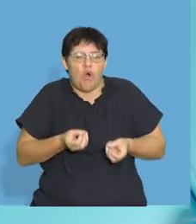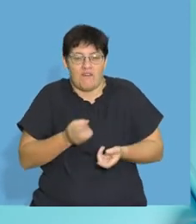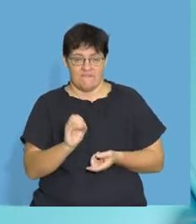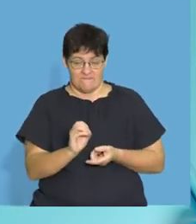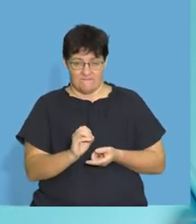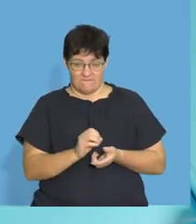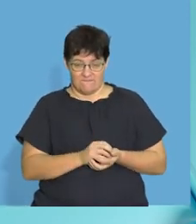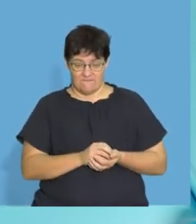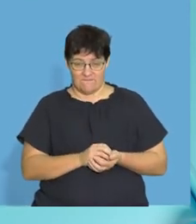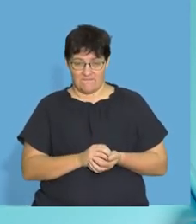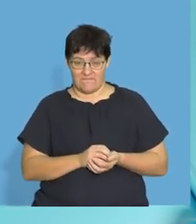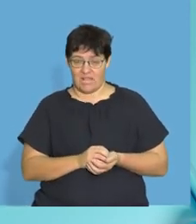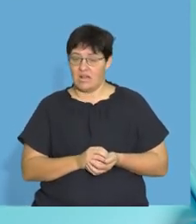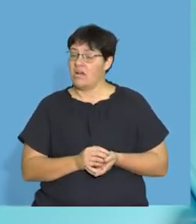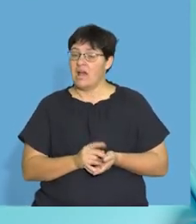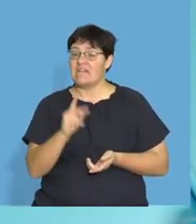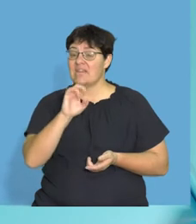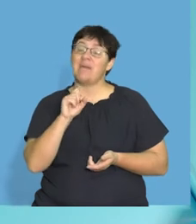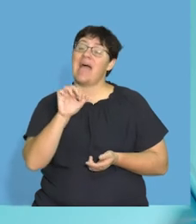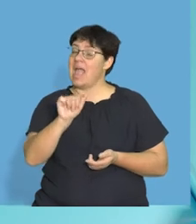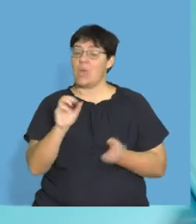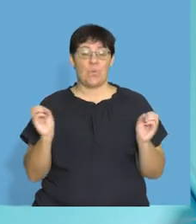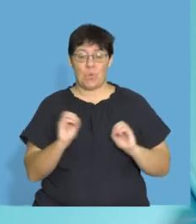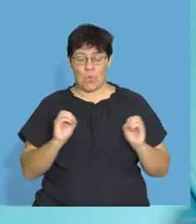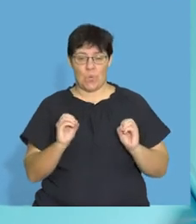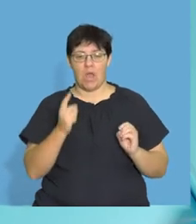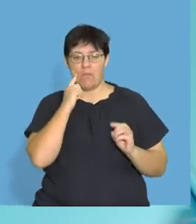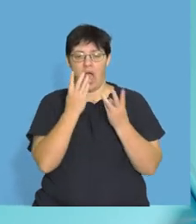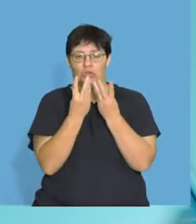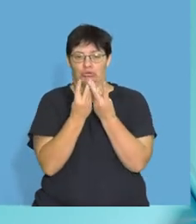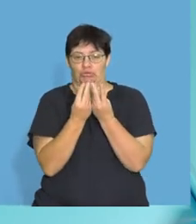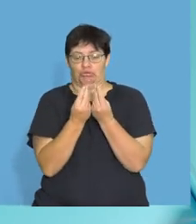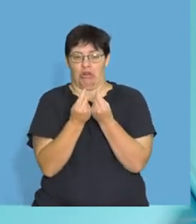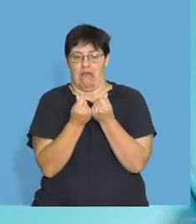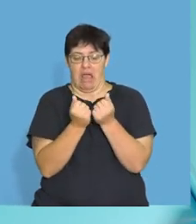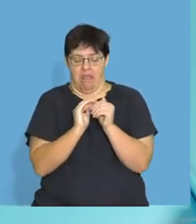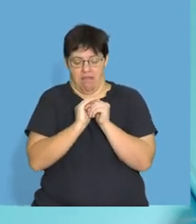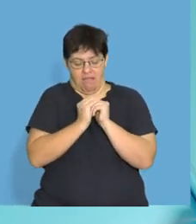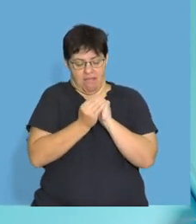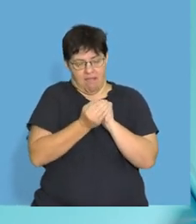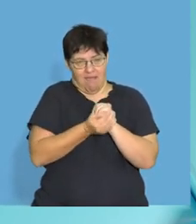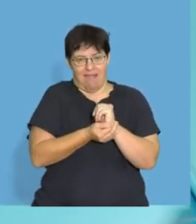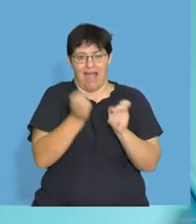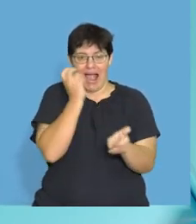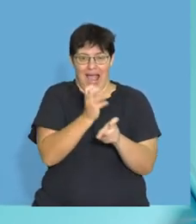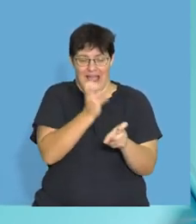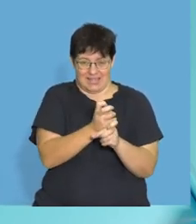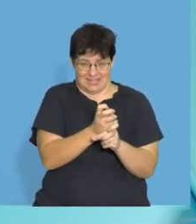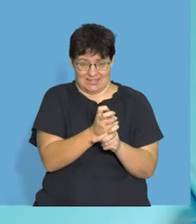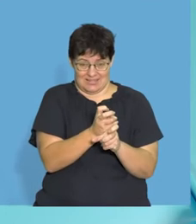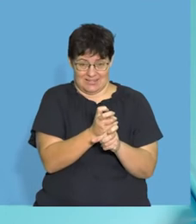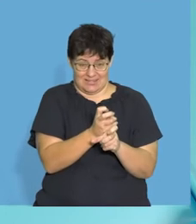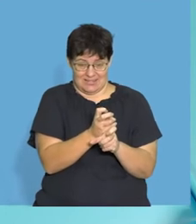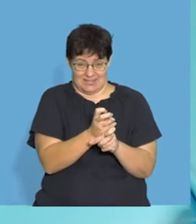And what happens is, if you don't have enough vitamin A, you actually form like a hard layer over your eye,